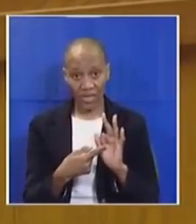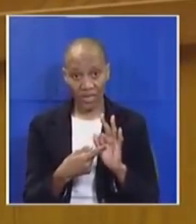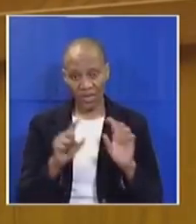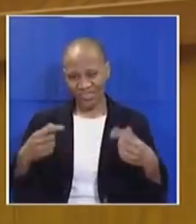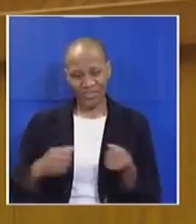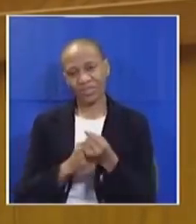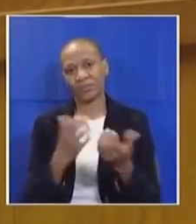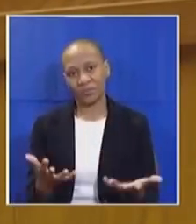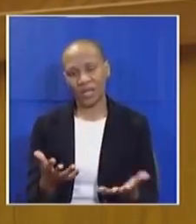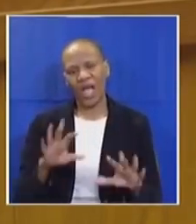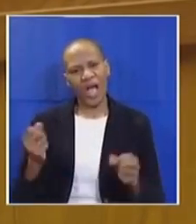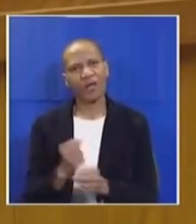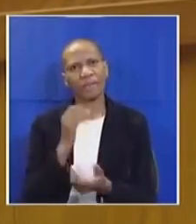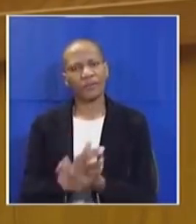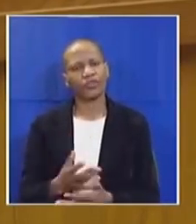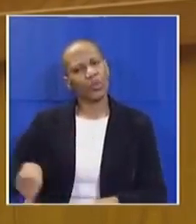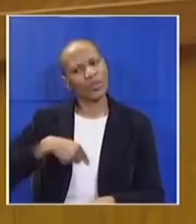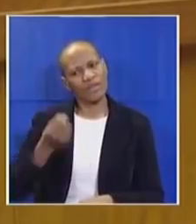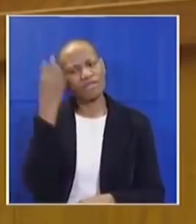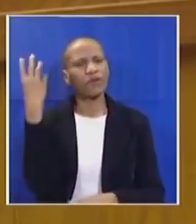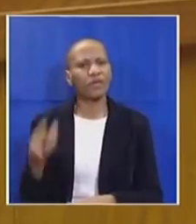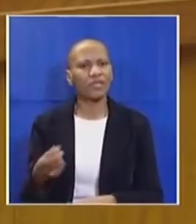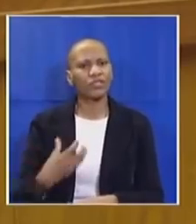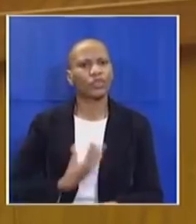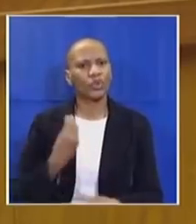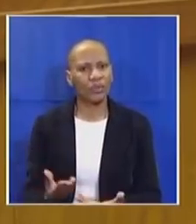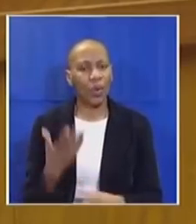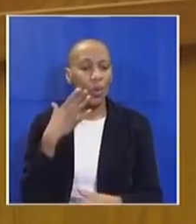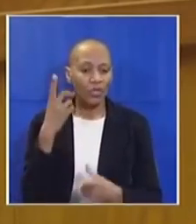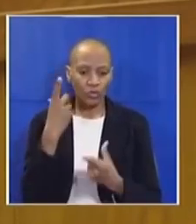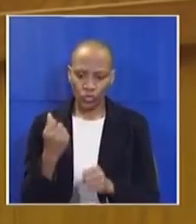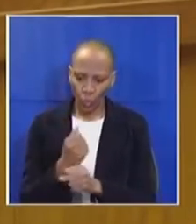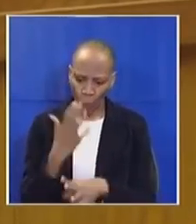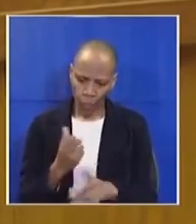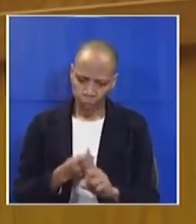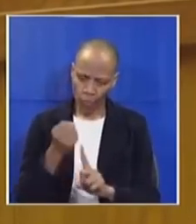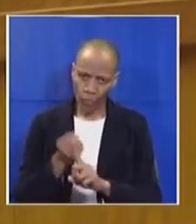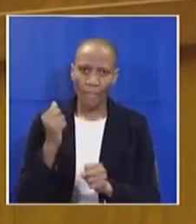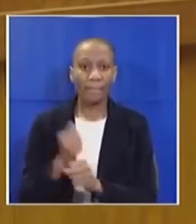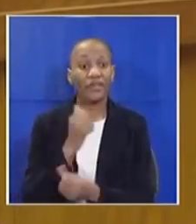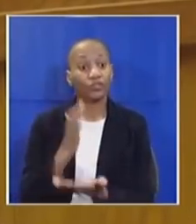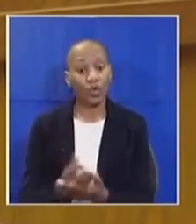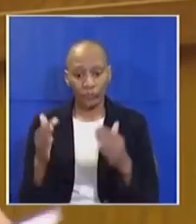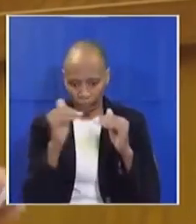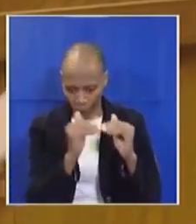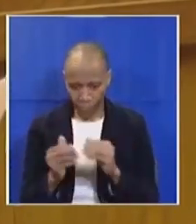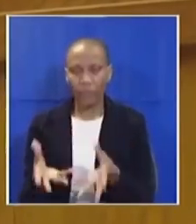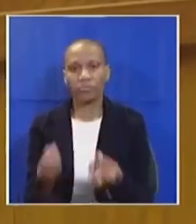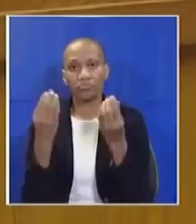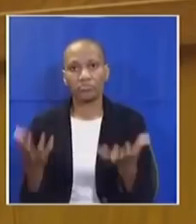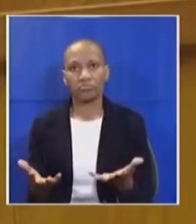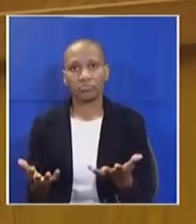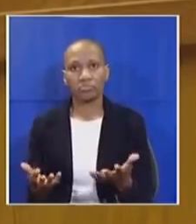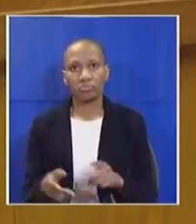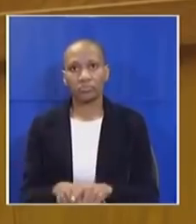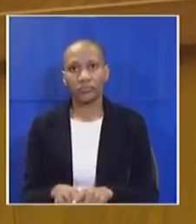education whilst forgetting the youth that put their bodies on the line to bring these injustices to the forefront. Behind the criminalization,